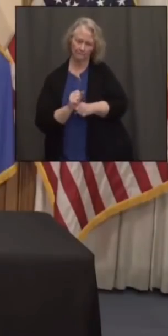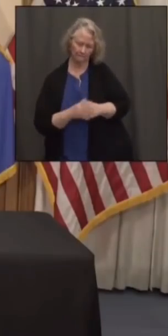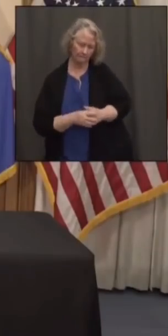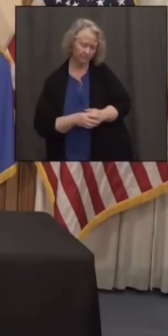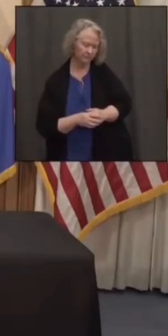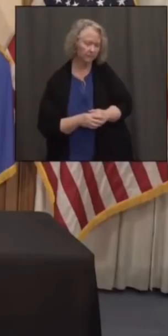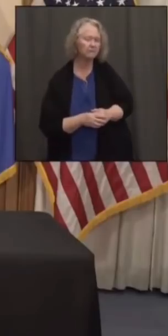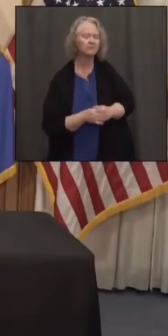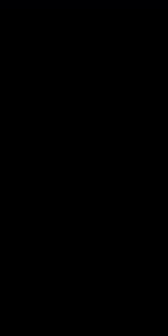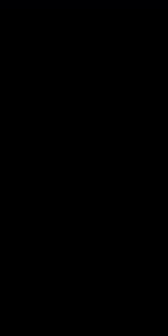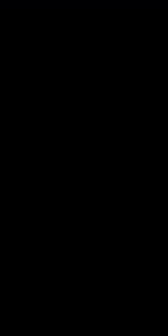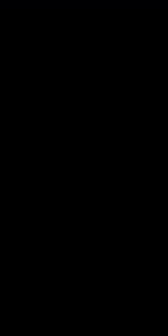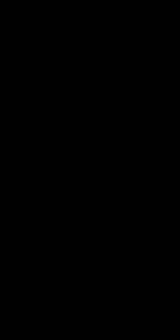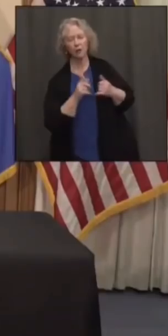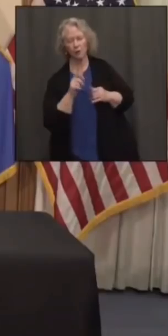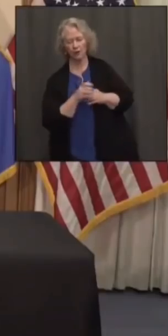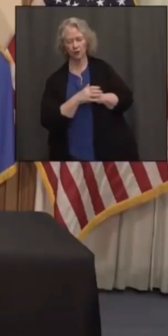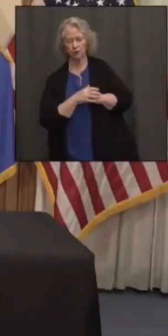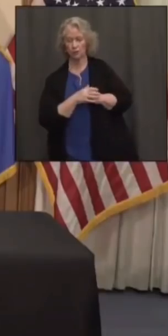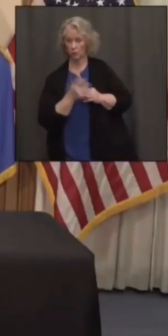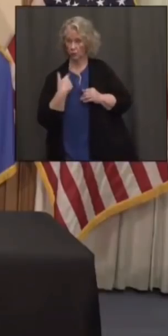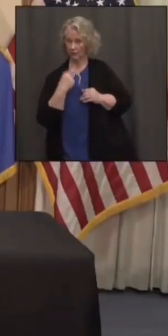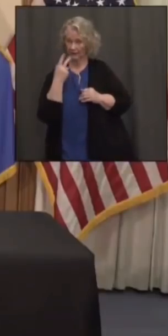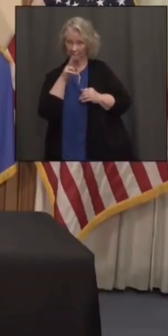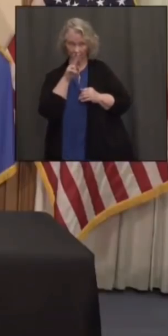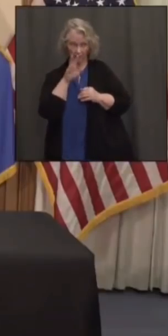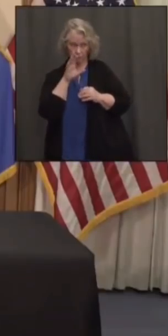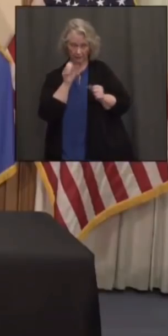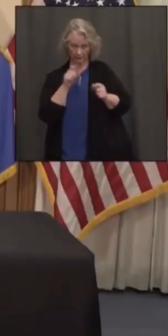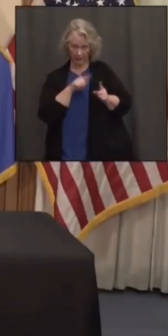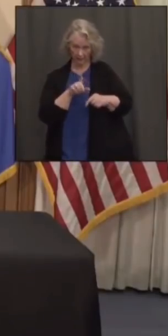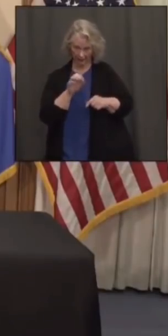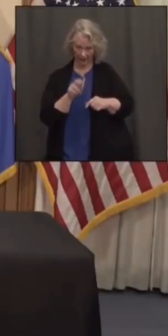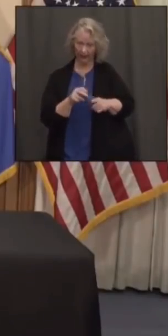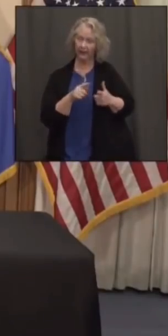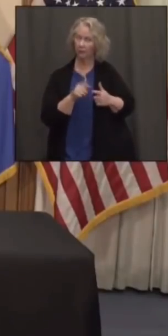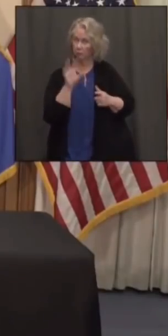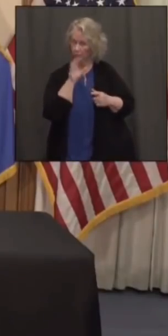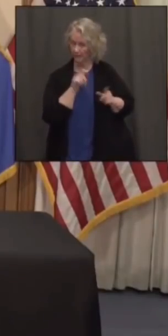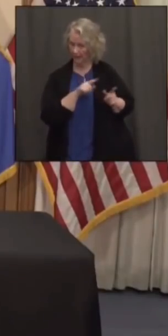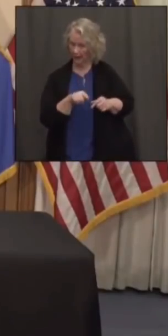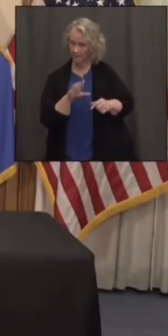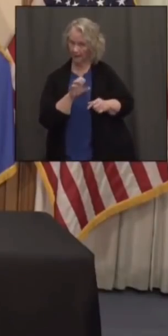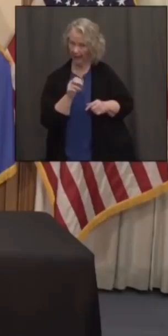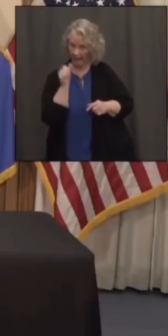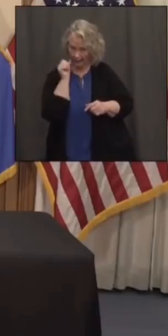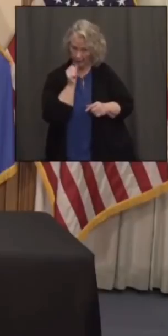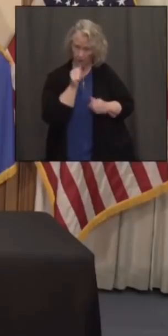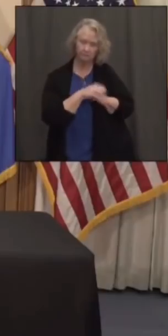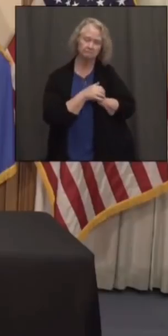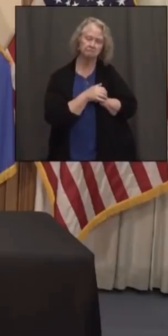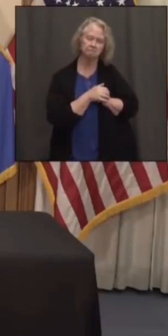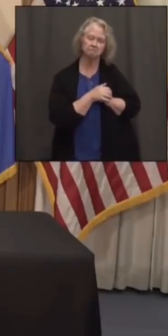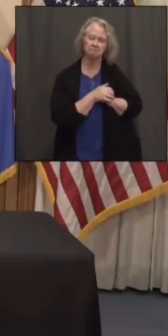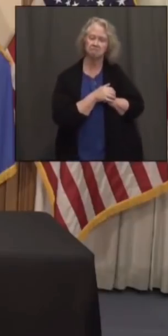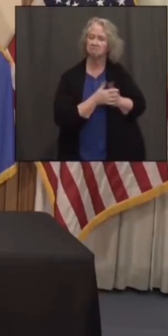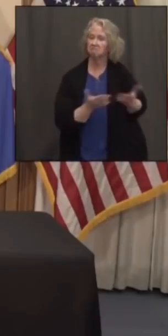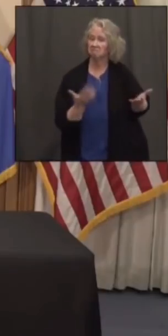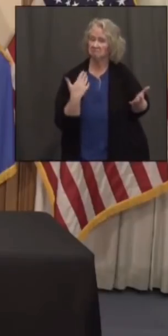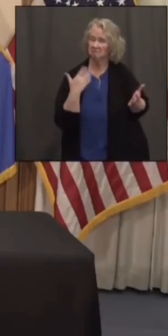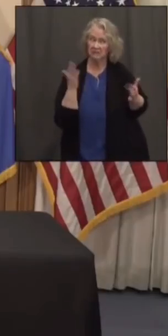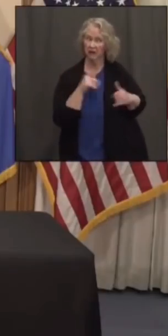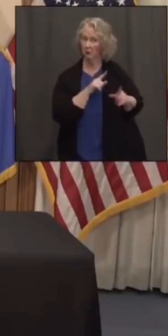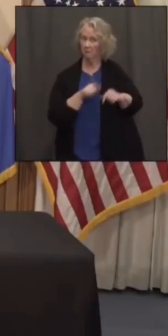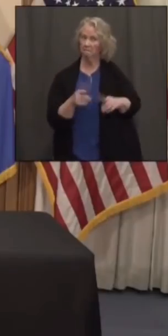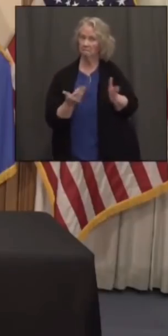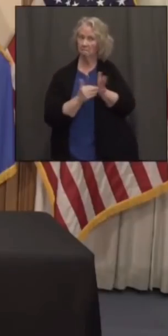And last question, the Vice President come to Connecticut. We saw the President come to Connecticut yesterday. Is that something we can expect to see